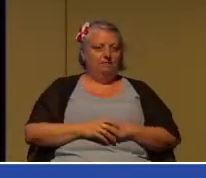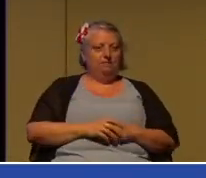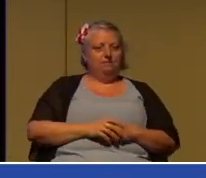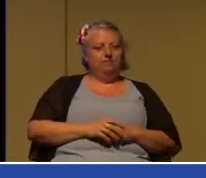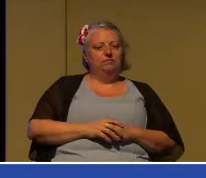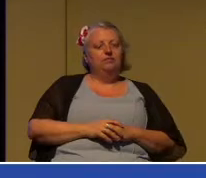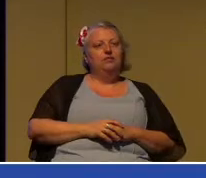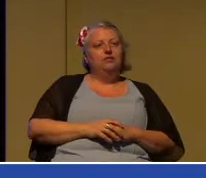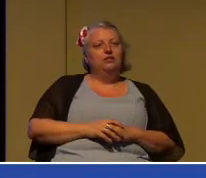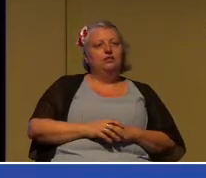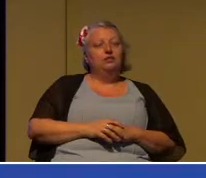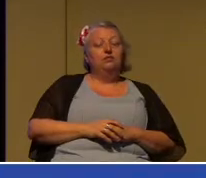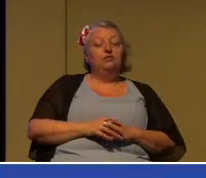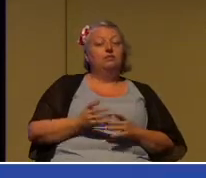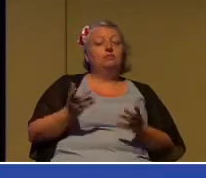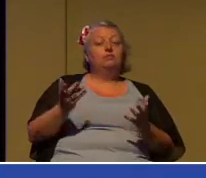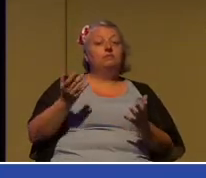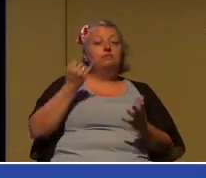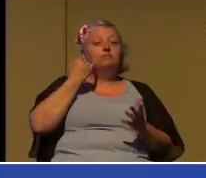don't keep pounding on it.